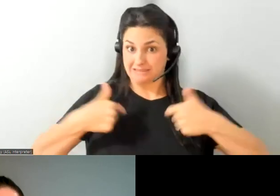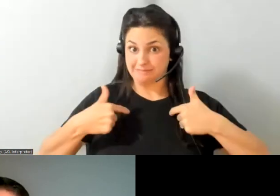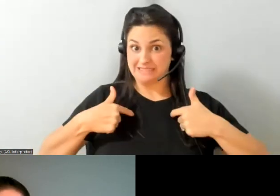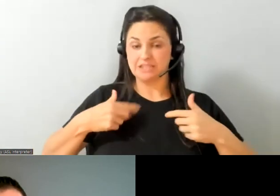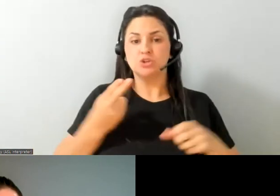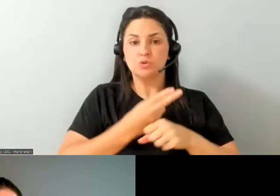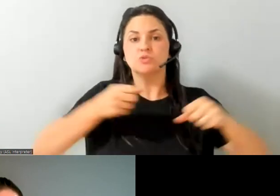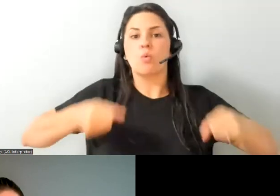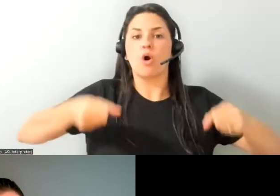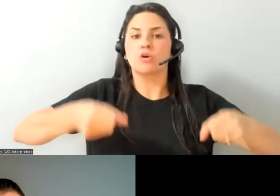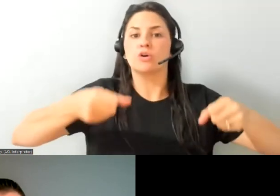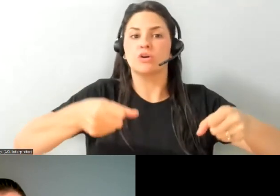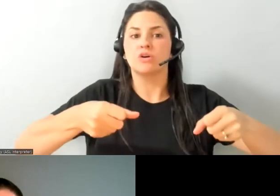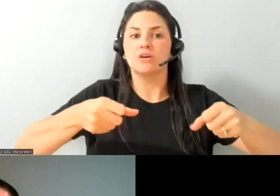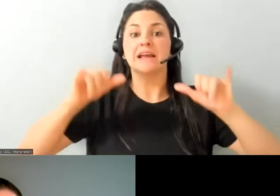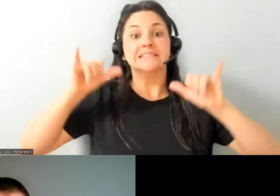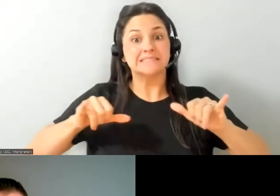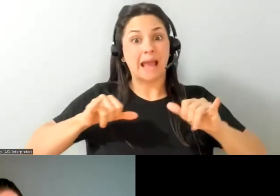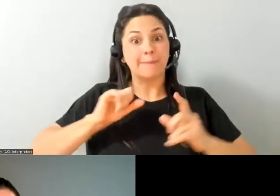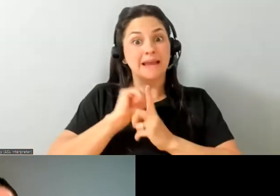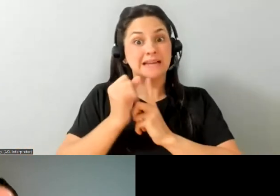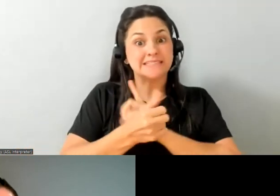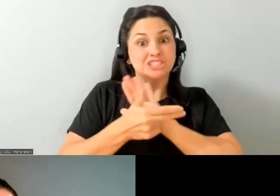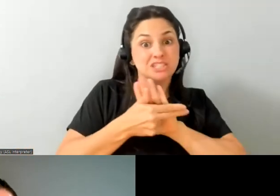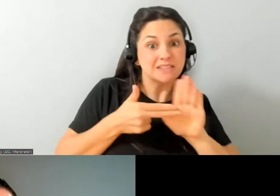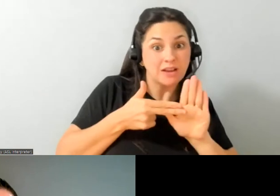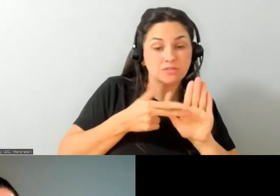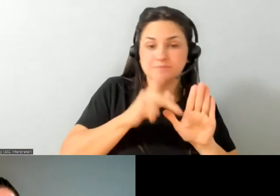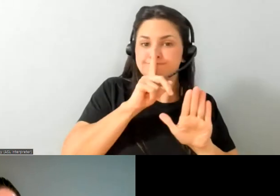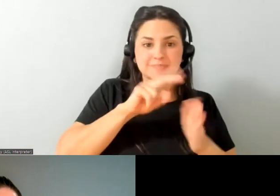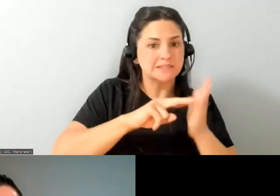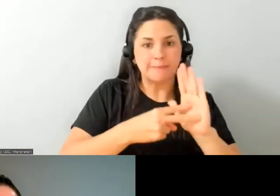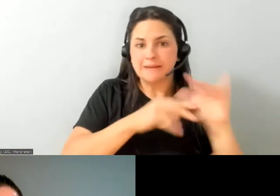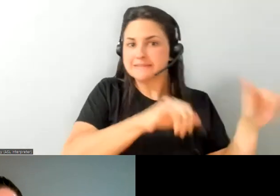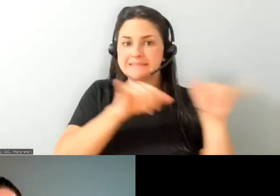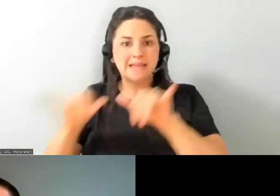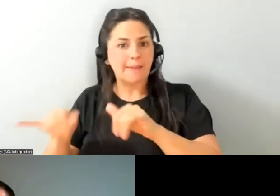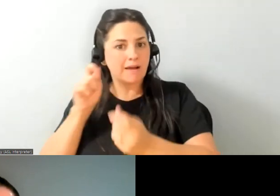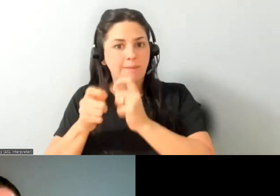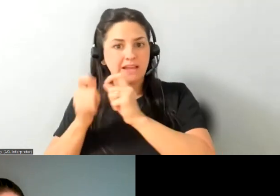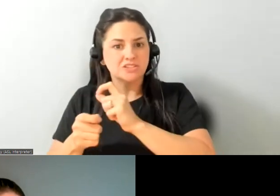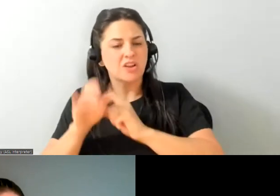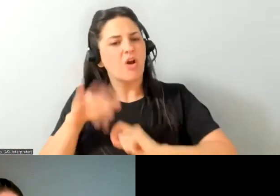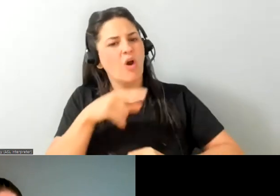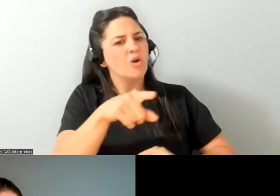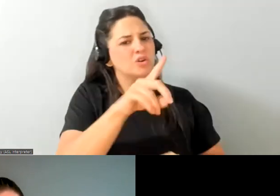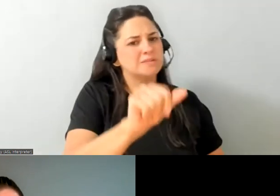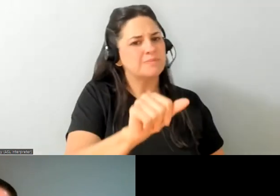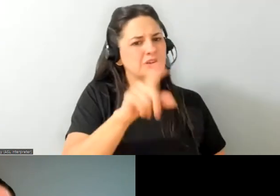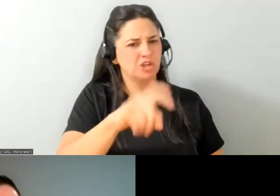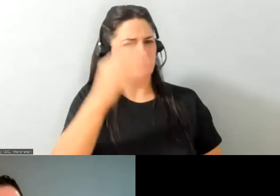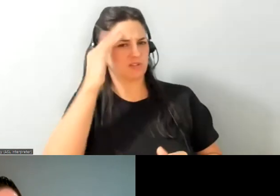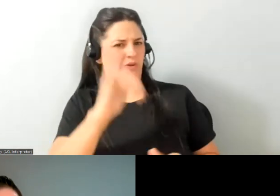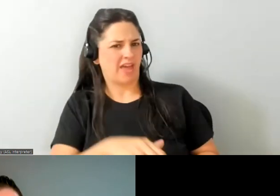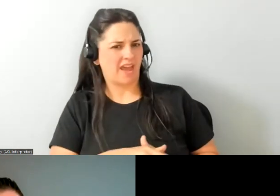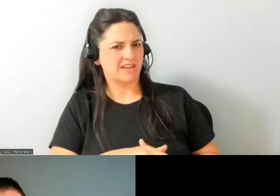does not mean same accommodation whatsoever and the assumption that well you're disabled you must know this you